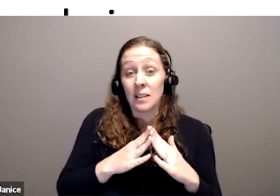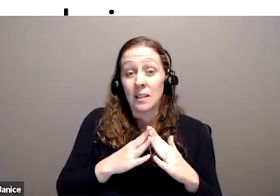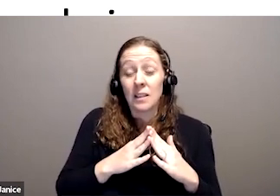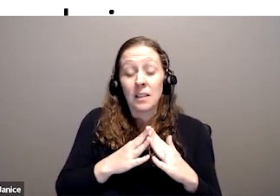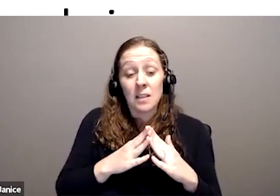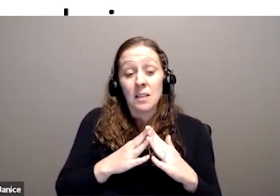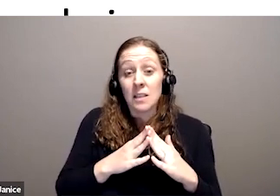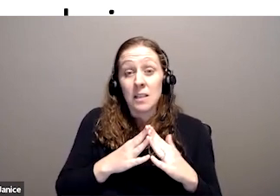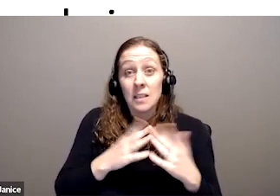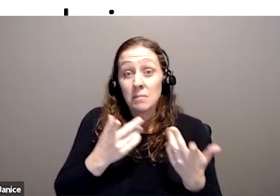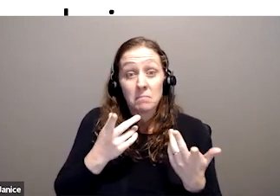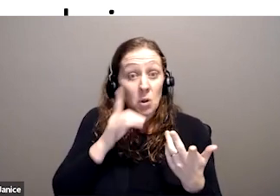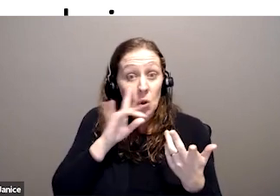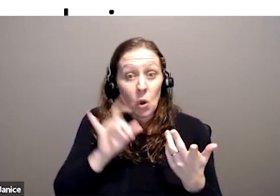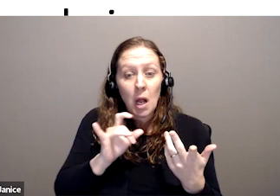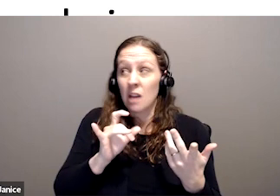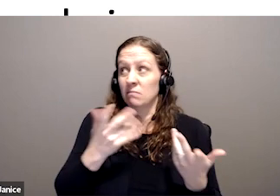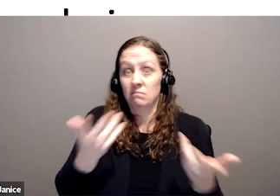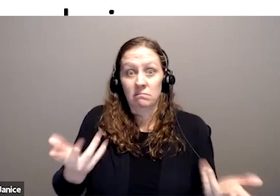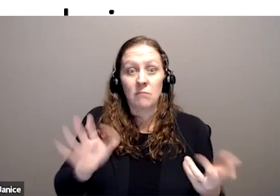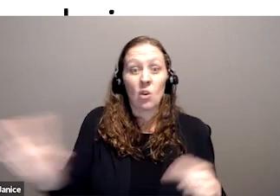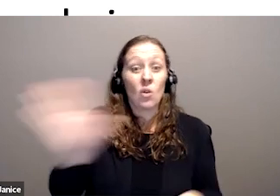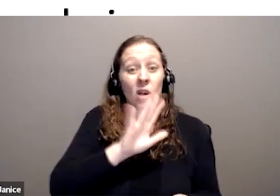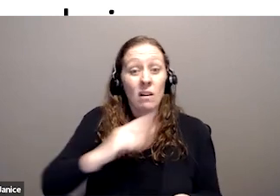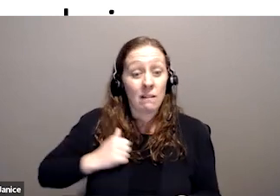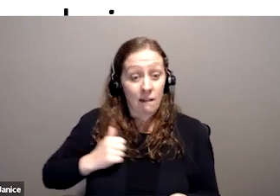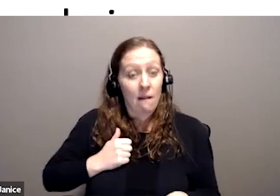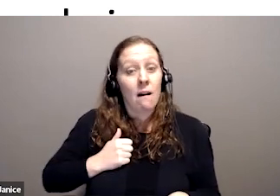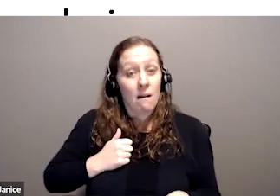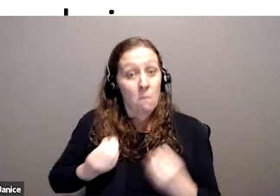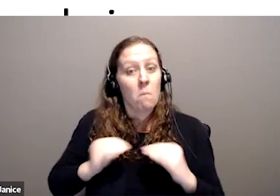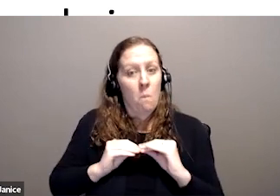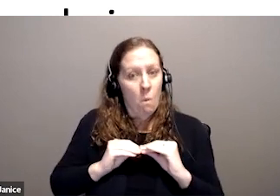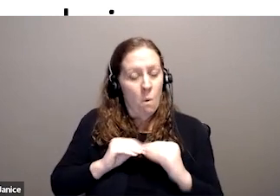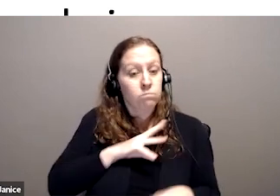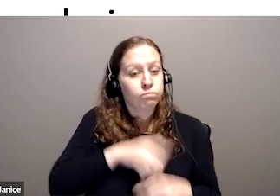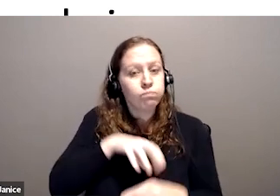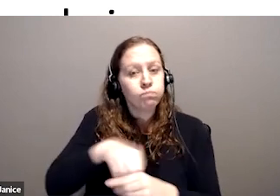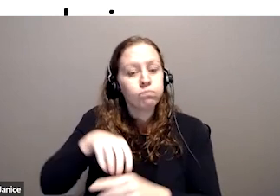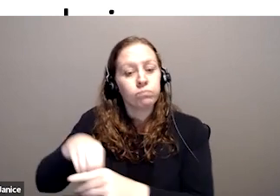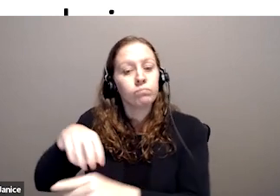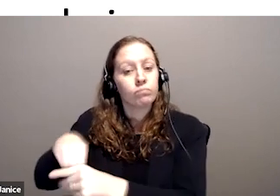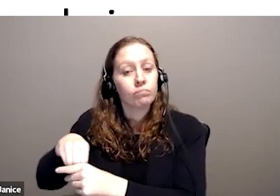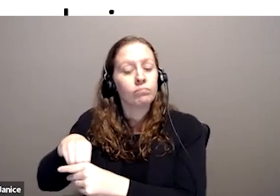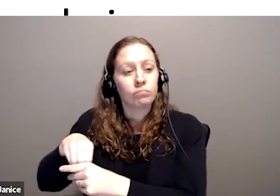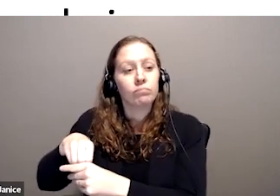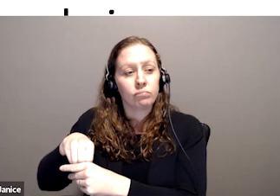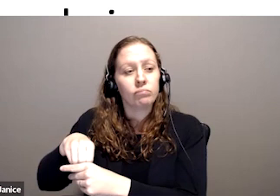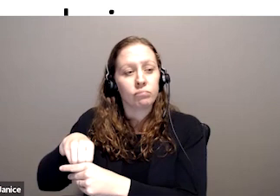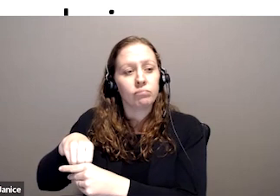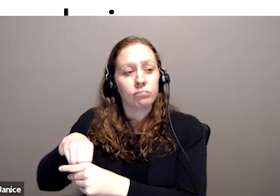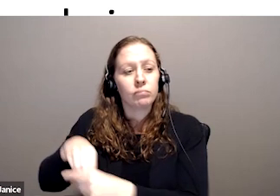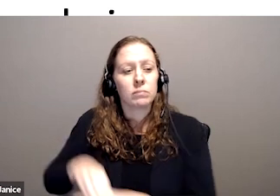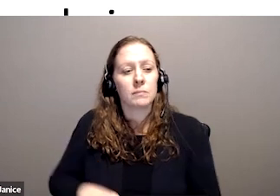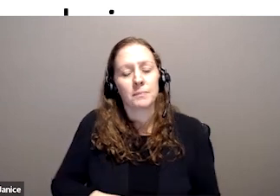participation in community generally across the country. And there's a growing interest in looking